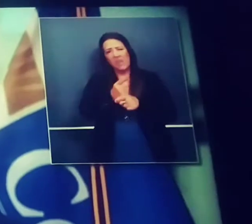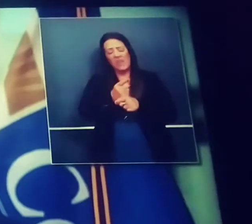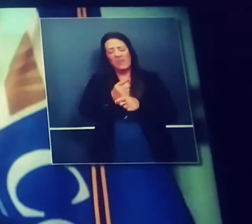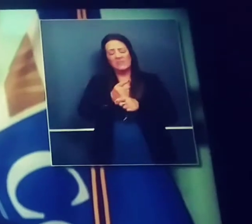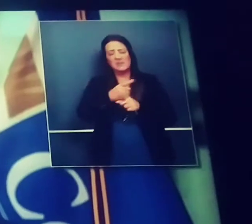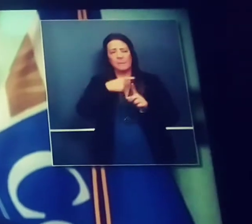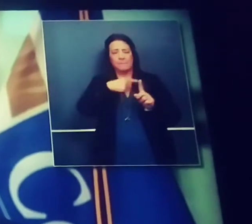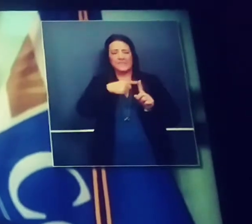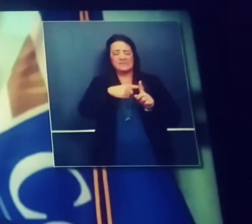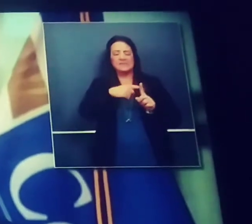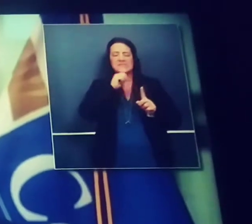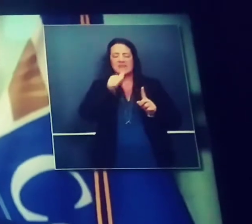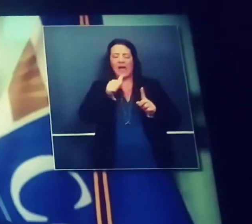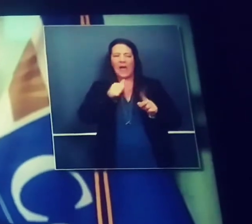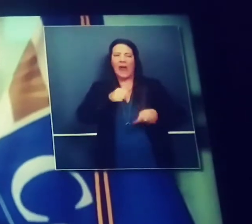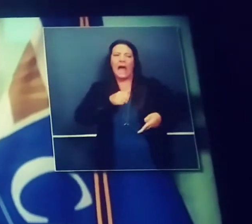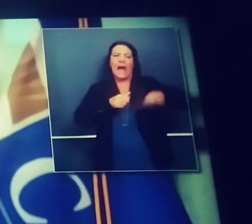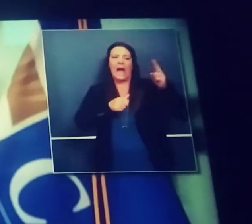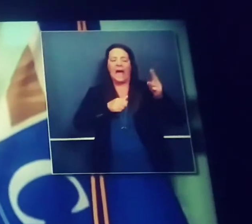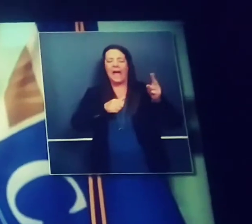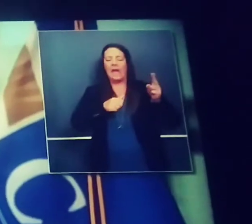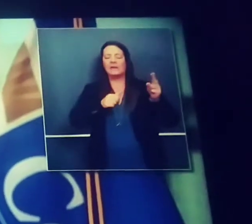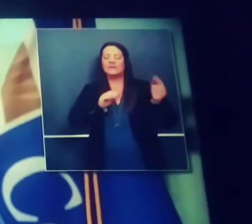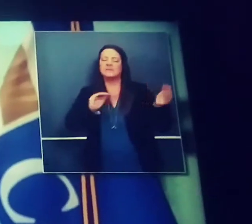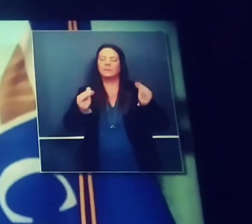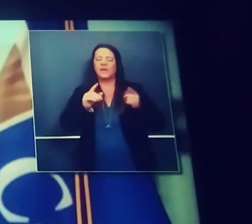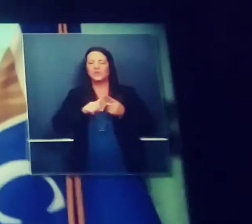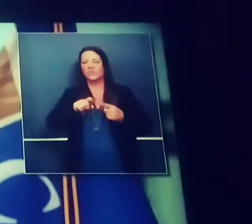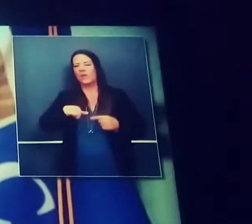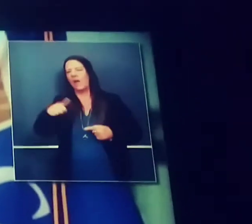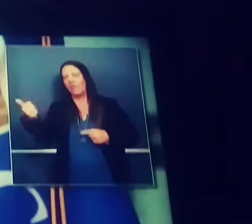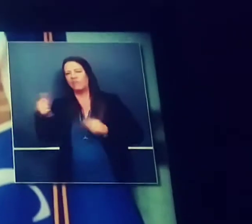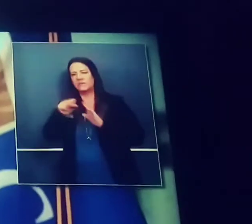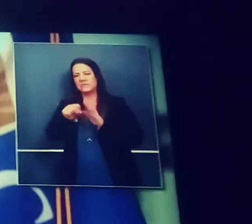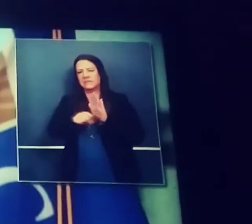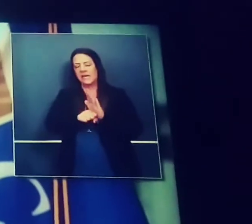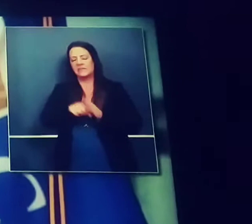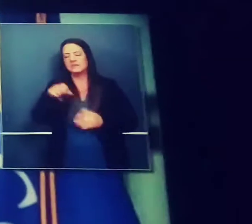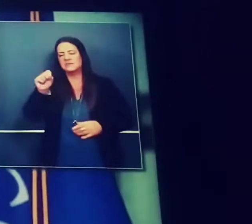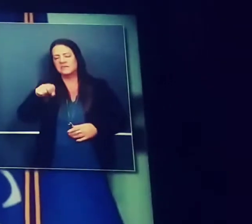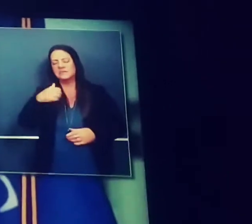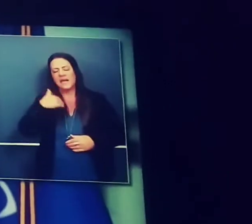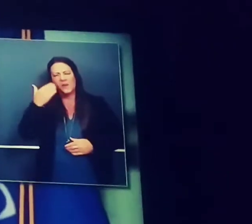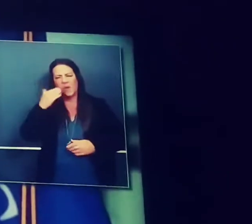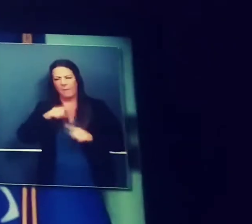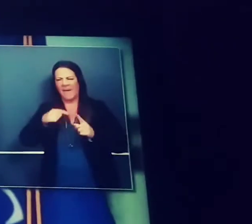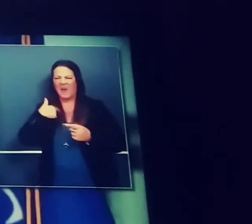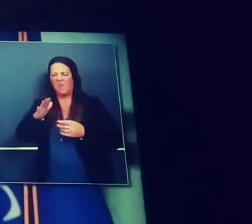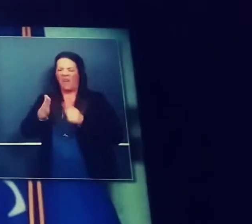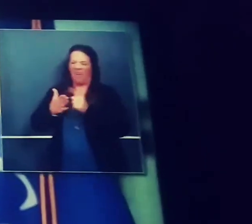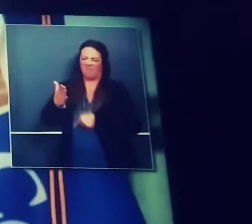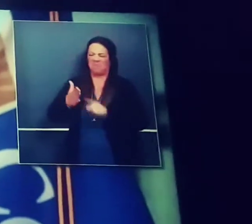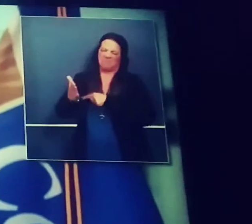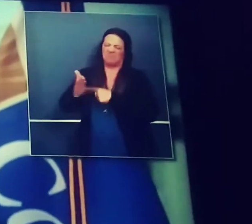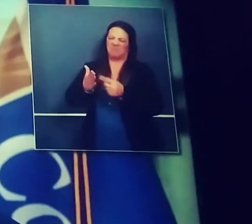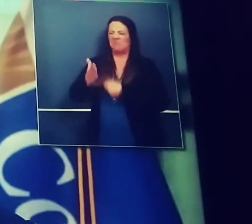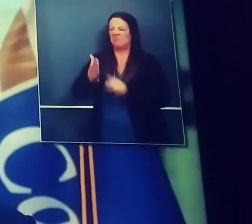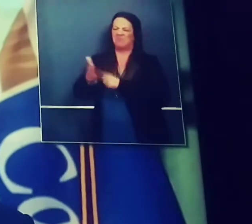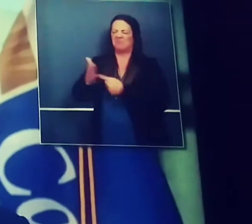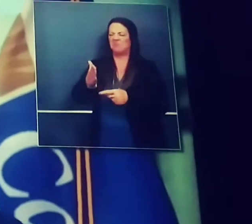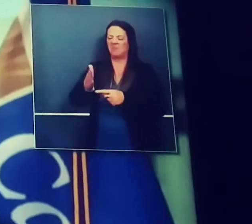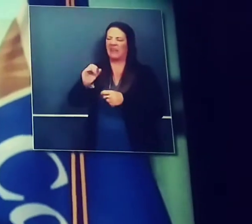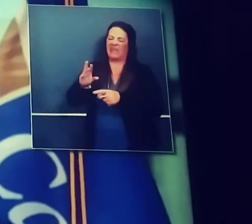is not as high as those three states you've mentioned. But I'm not here to attack the governor's fingers.